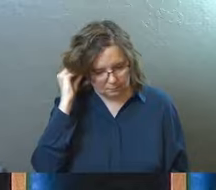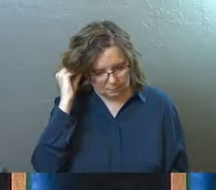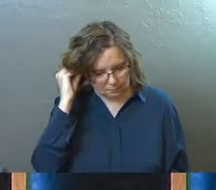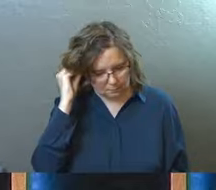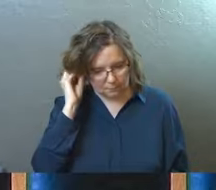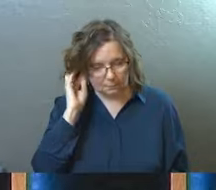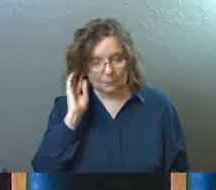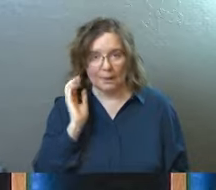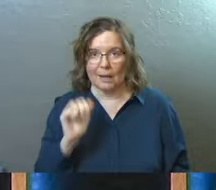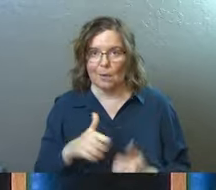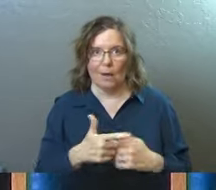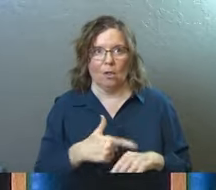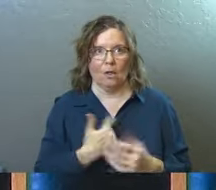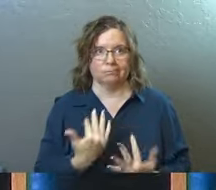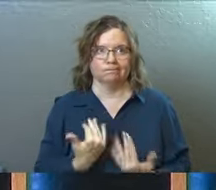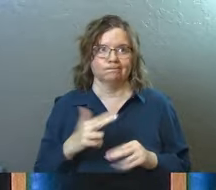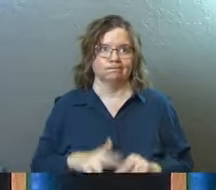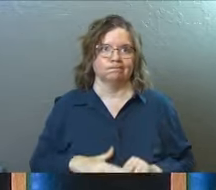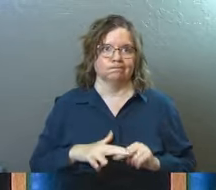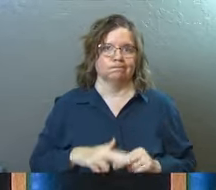I don't know how long it took.